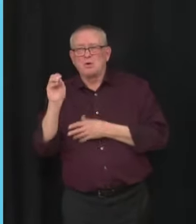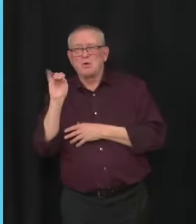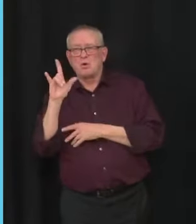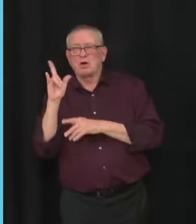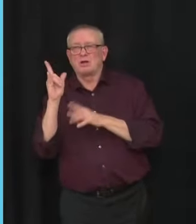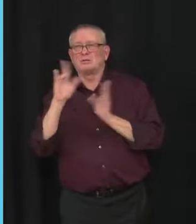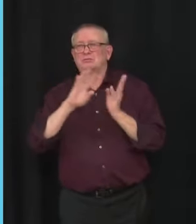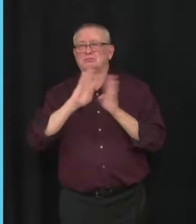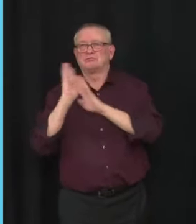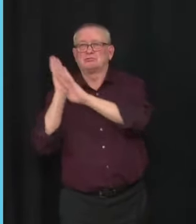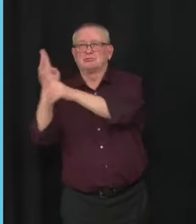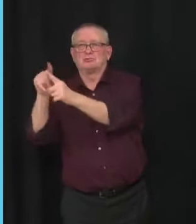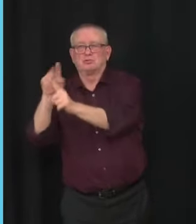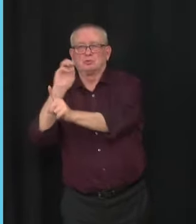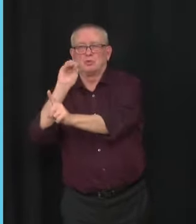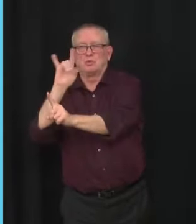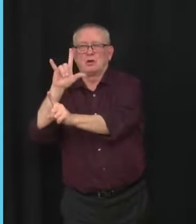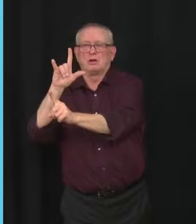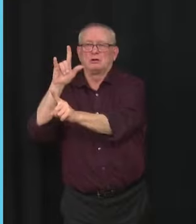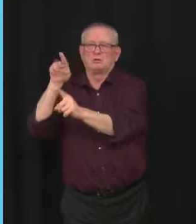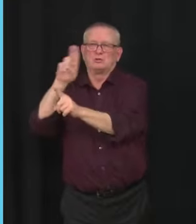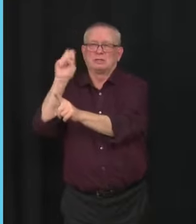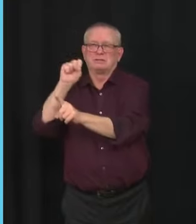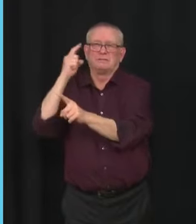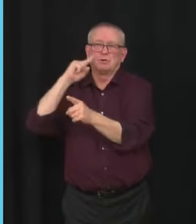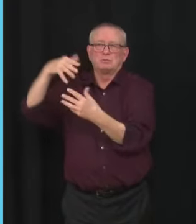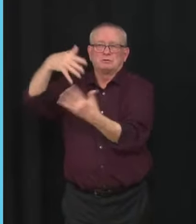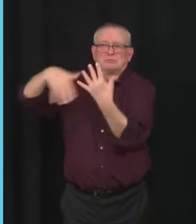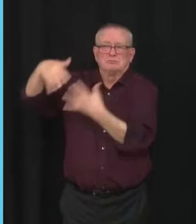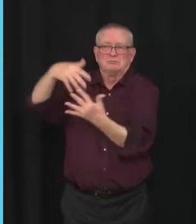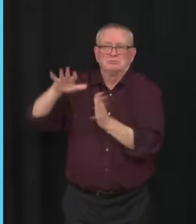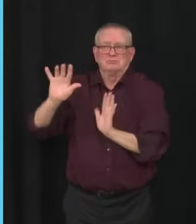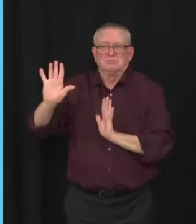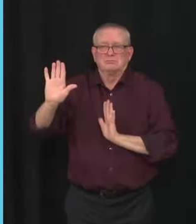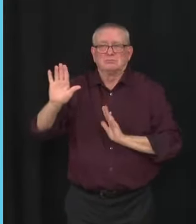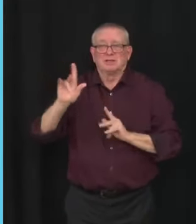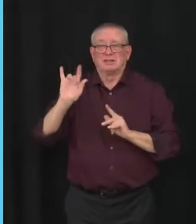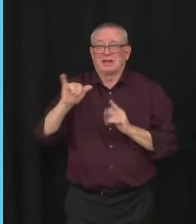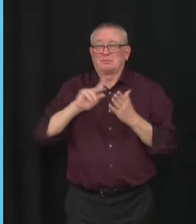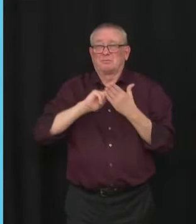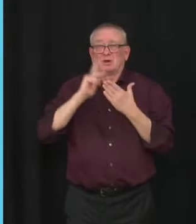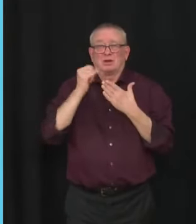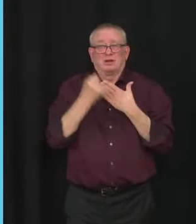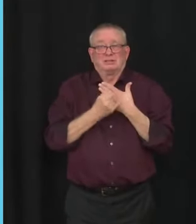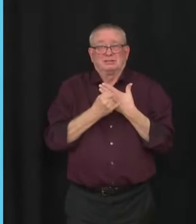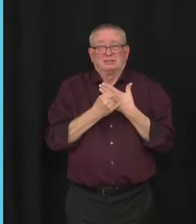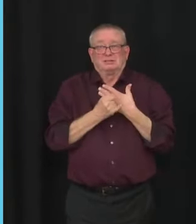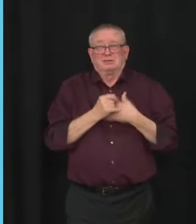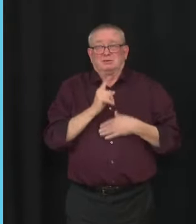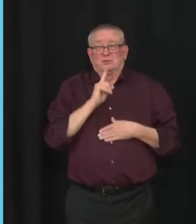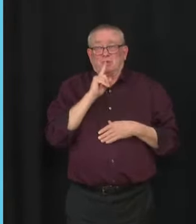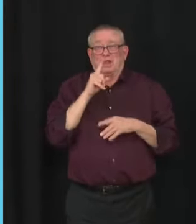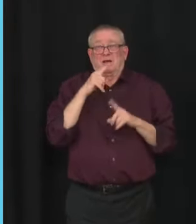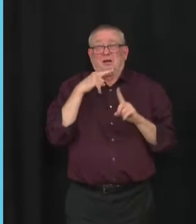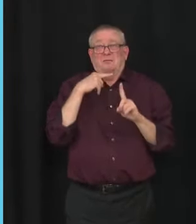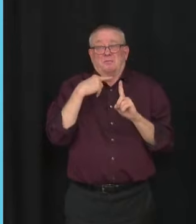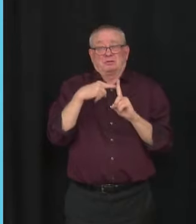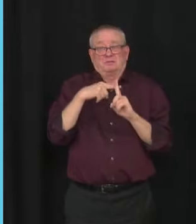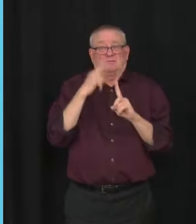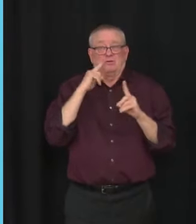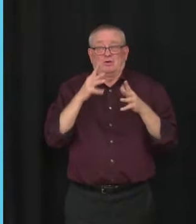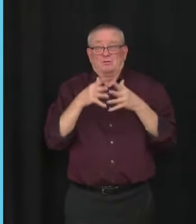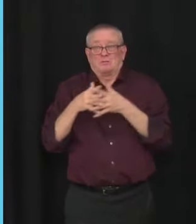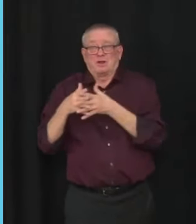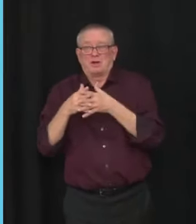So I think that the project was clearly in the best interest of the United States. I would hope that the administration